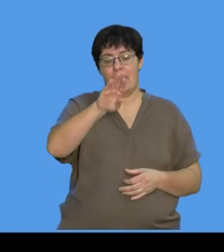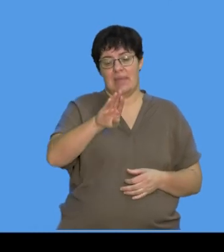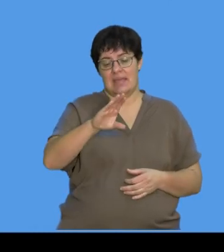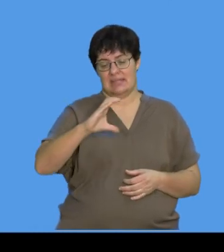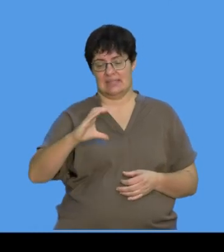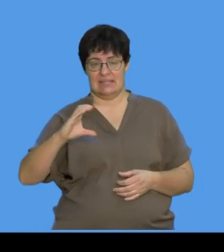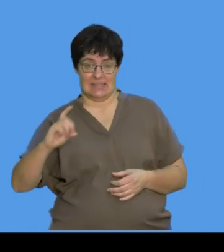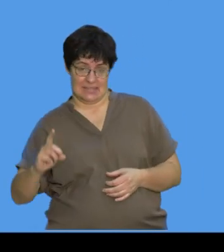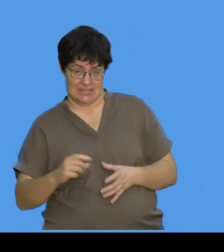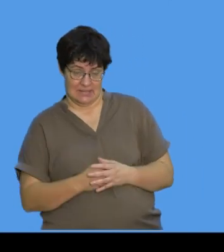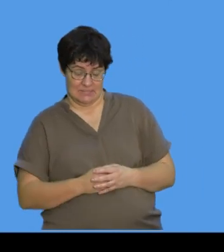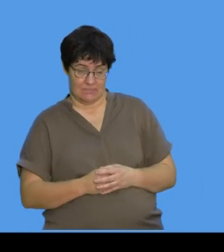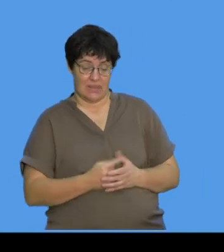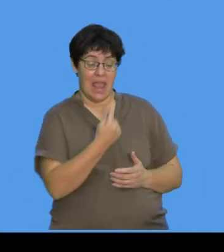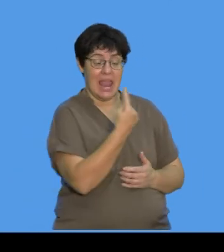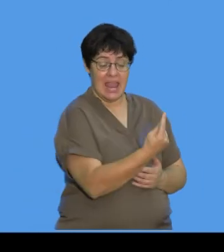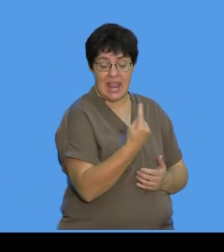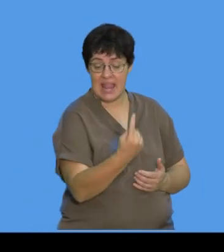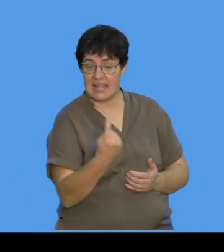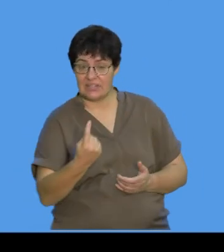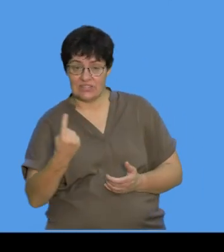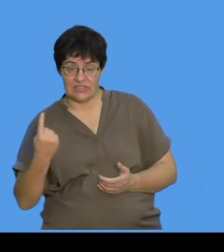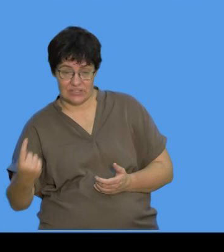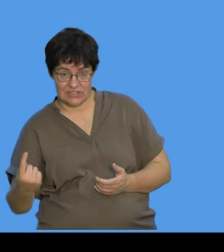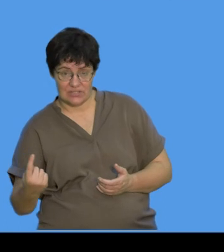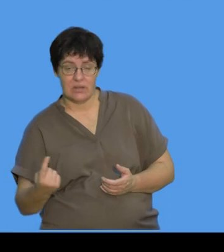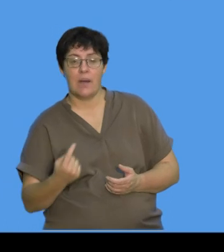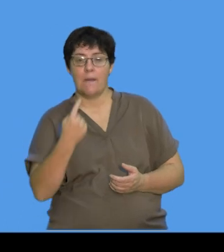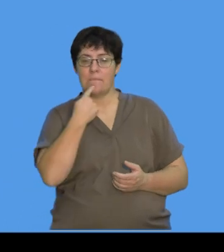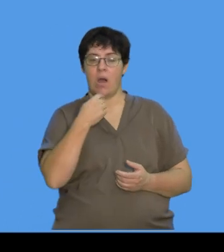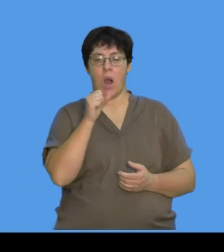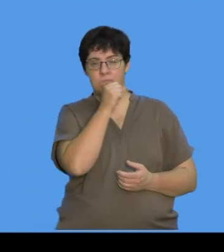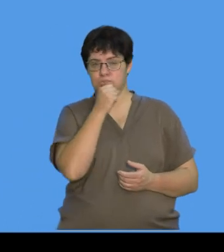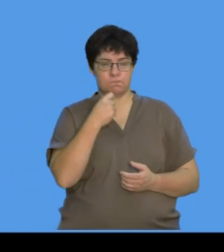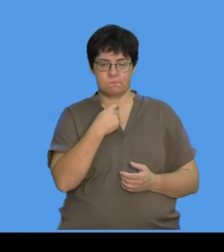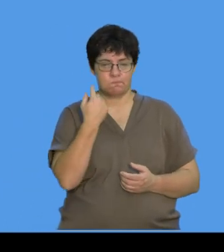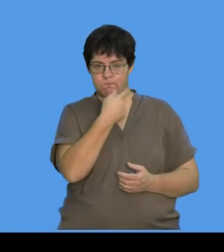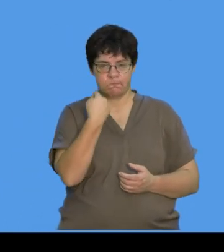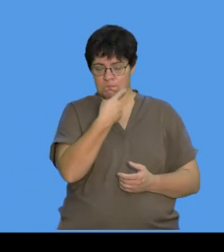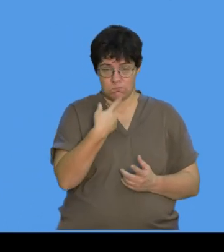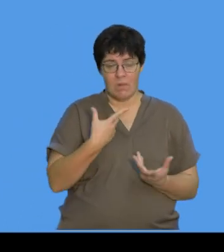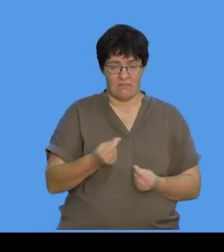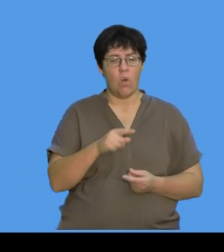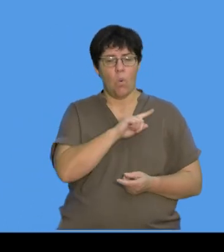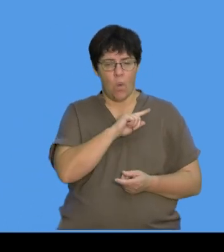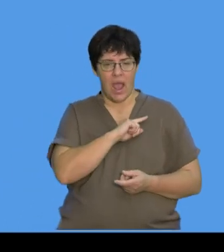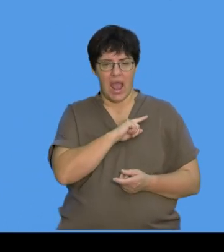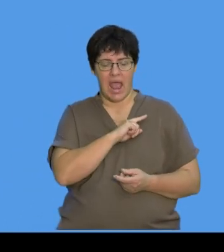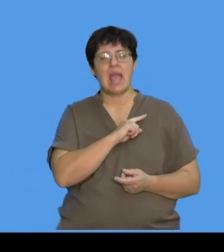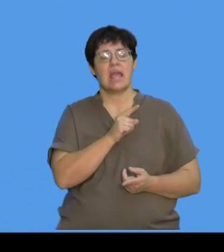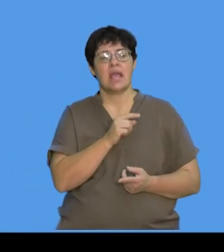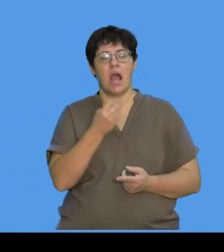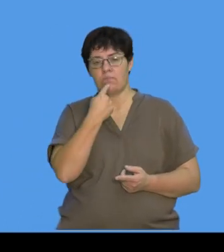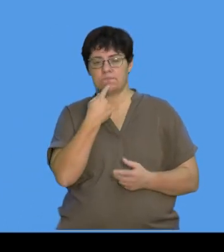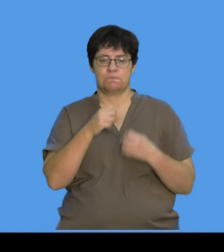each containing a different brand of mouthwash. Now, you use mouthwash because it's a disinfectant. It